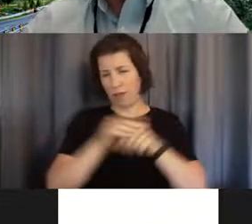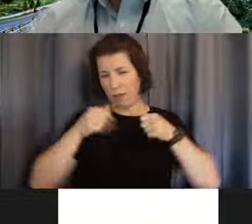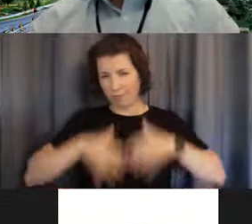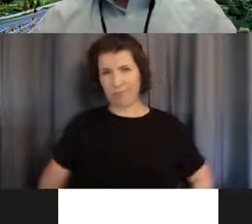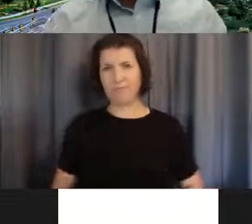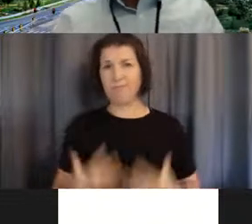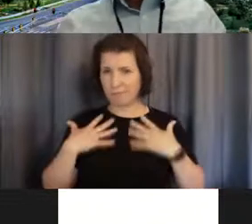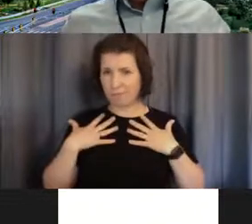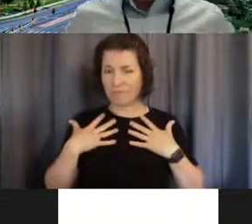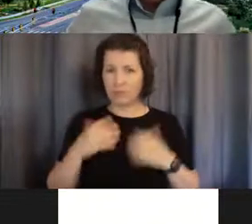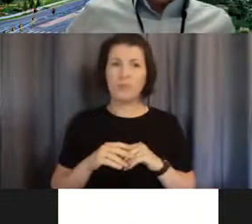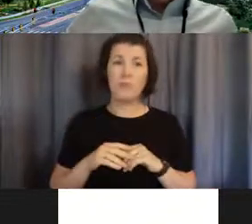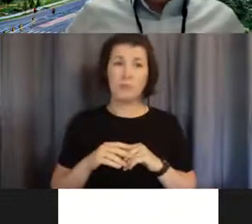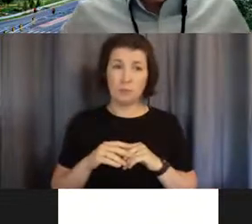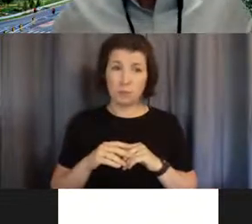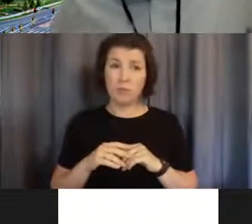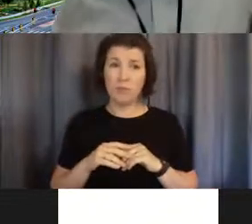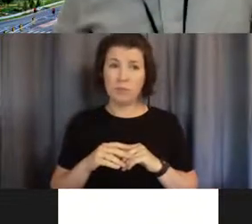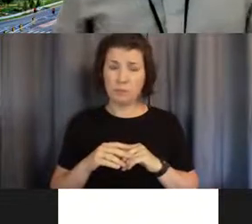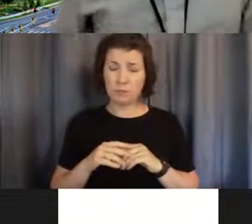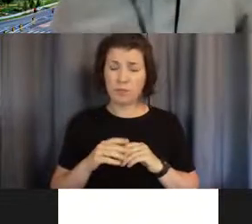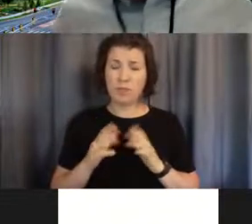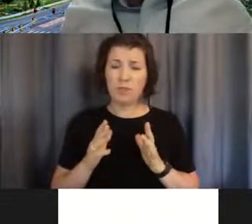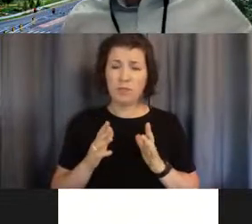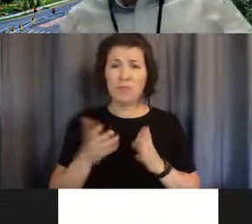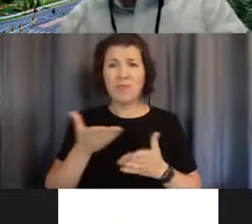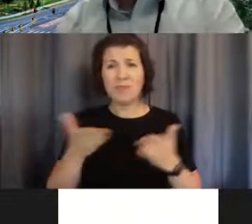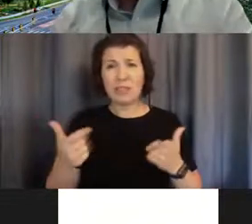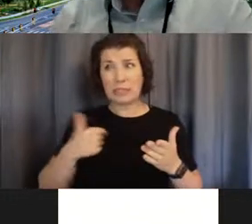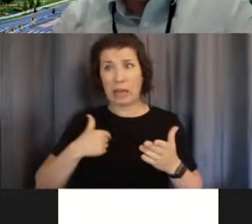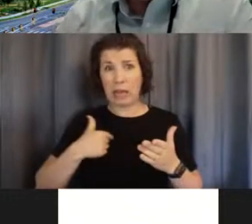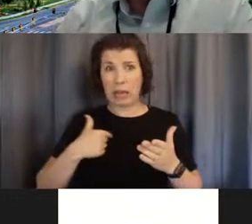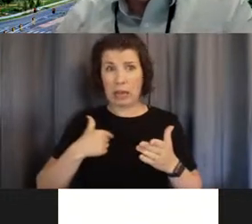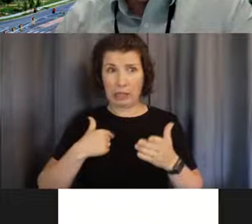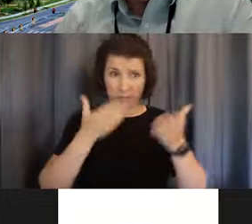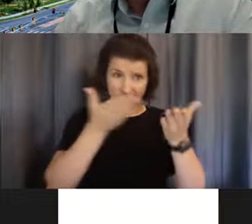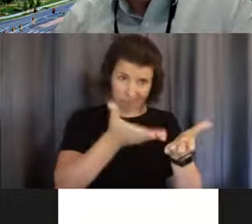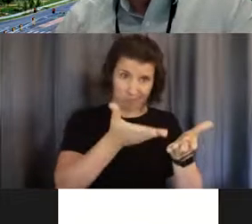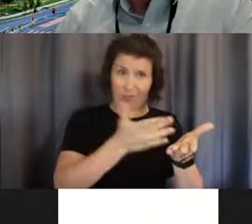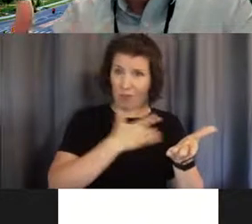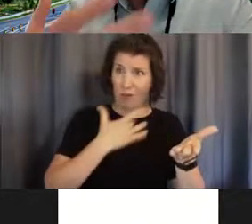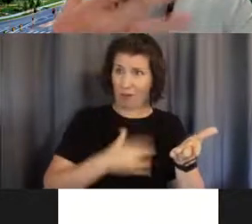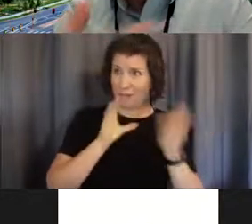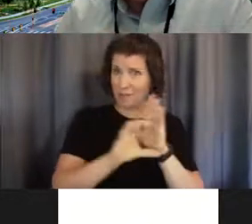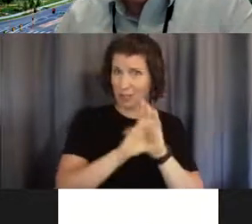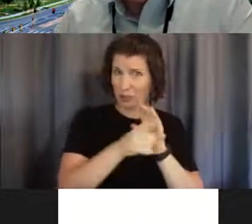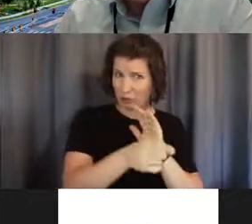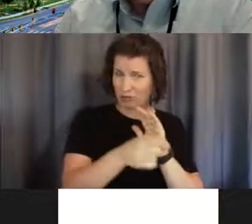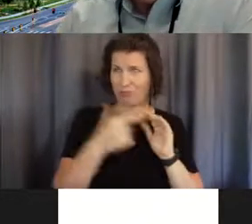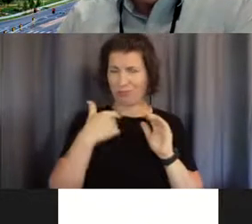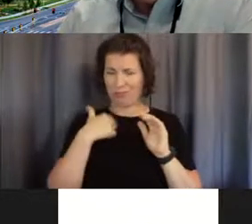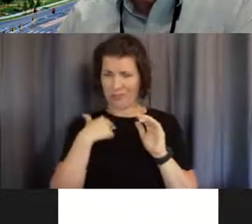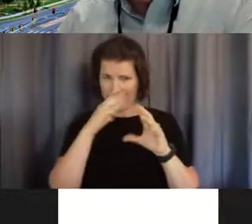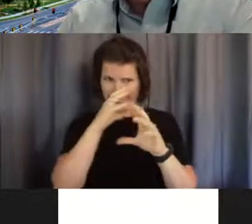And so the things that I'm really concerned about are when this